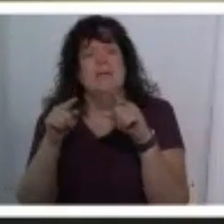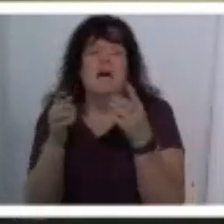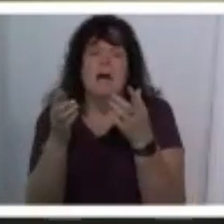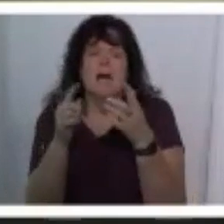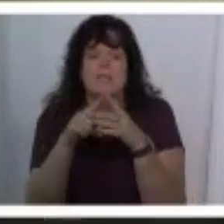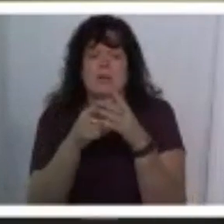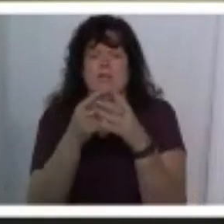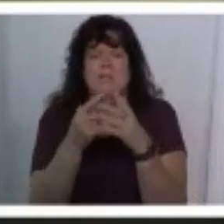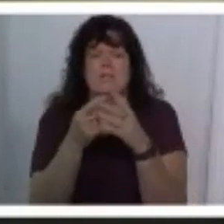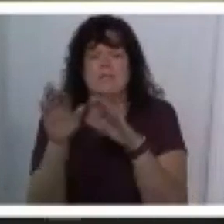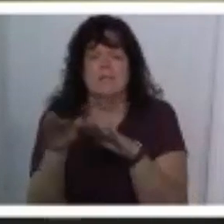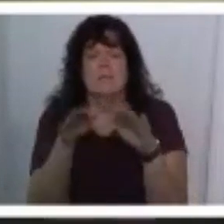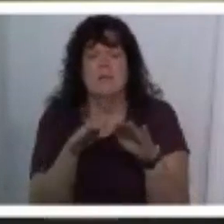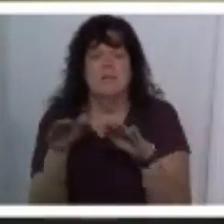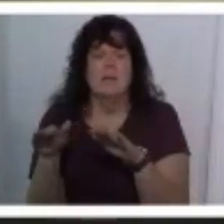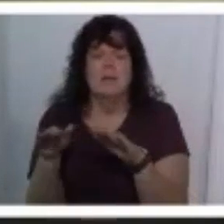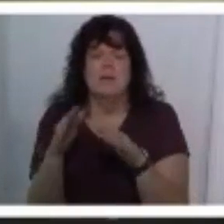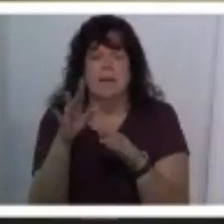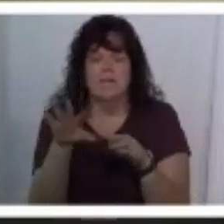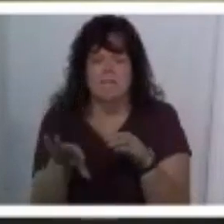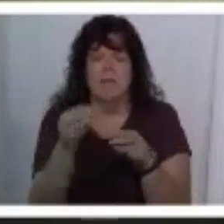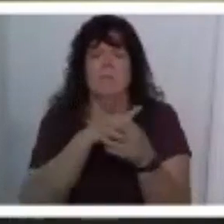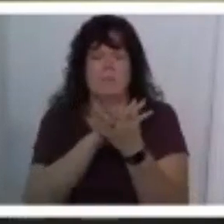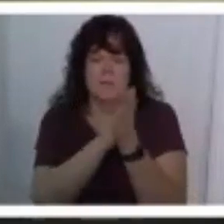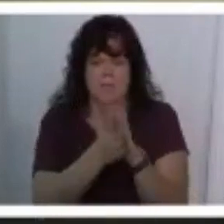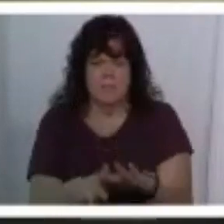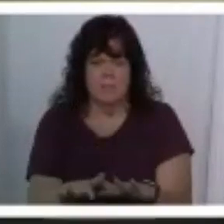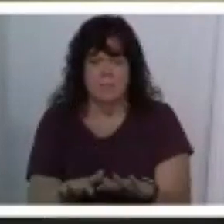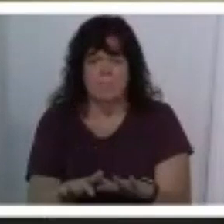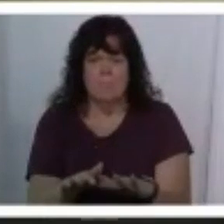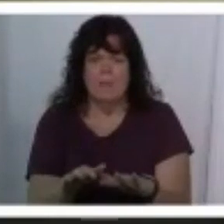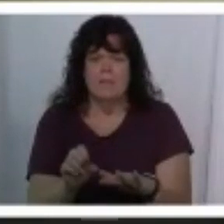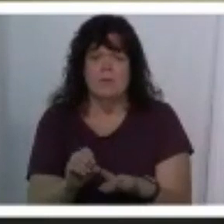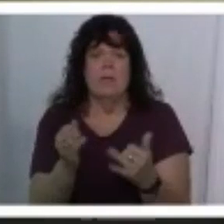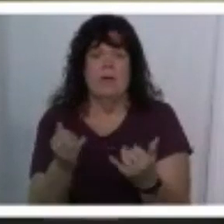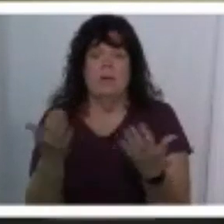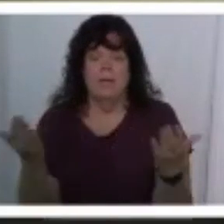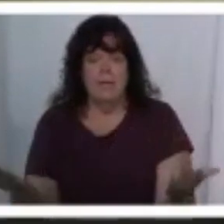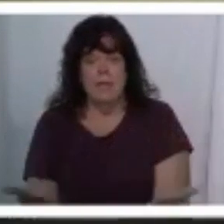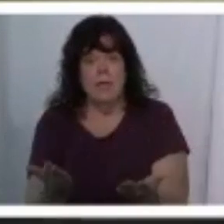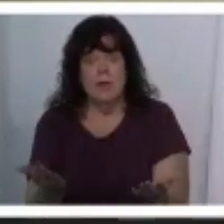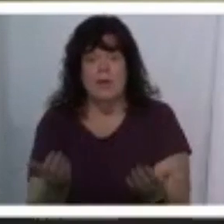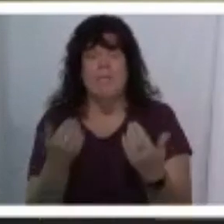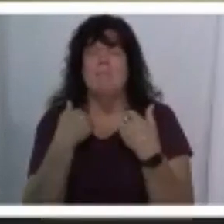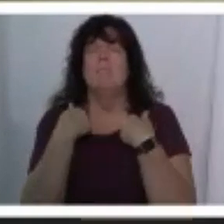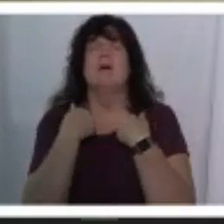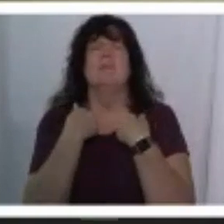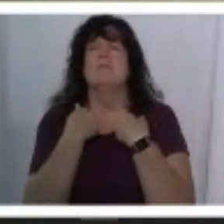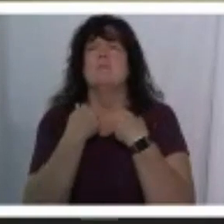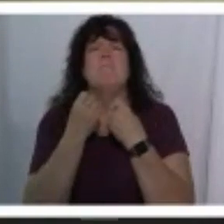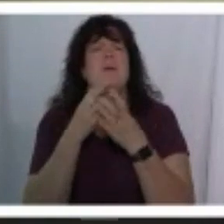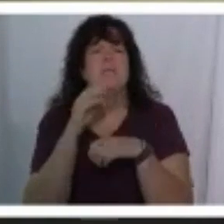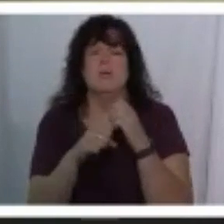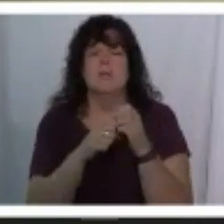on the pews there thawed out and then here i've been able to um i've spent so many years i mean i started getting